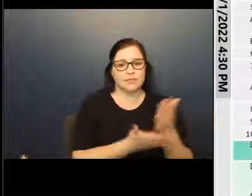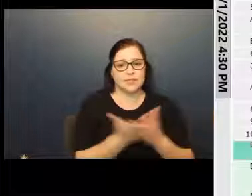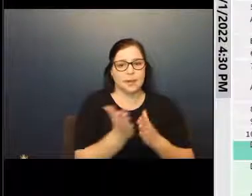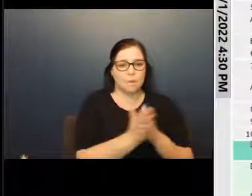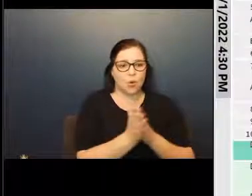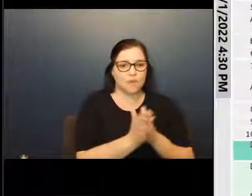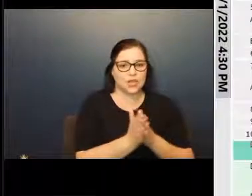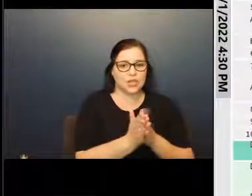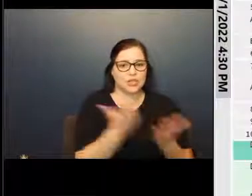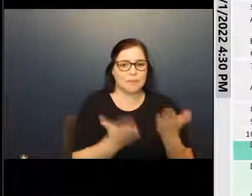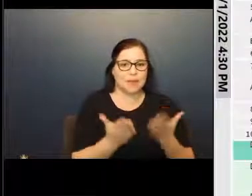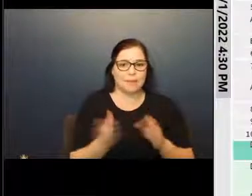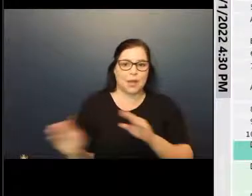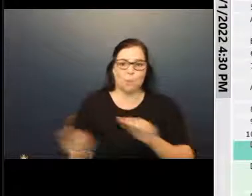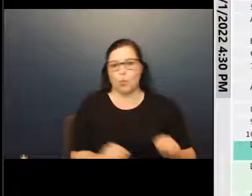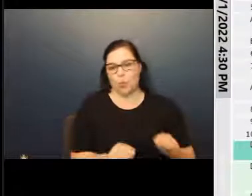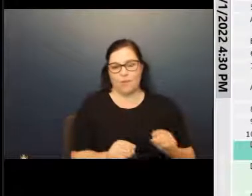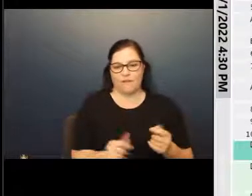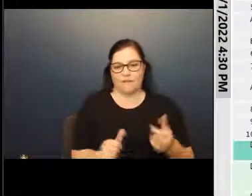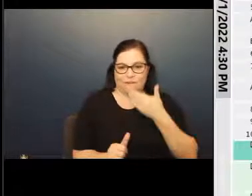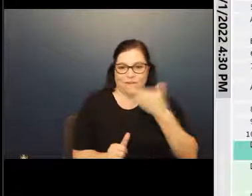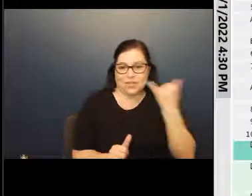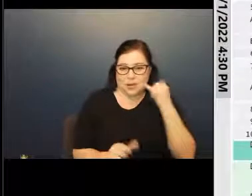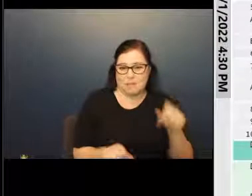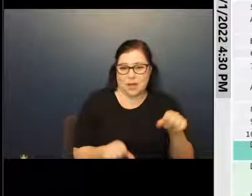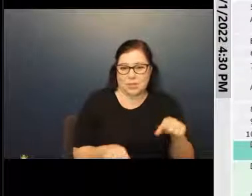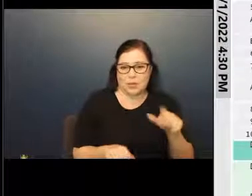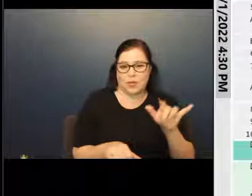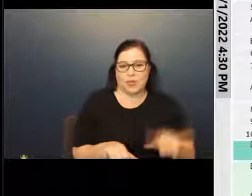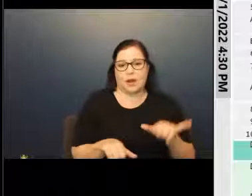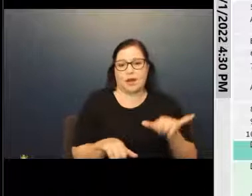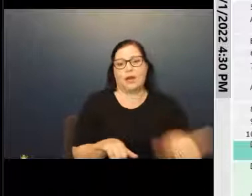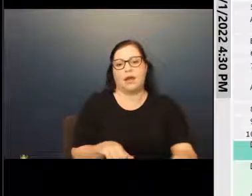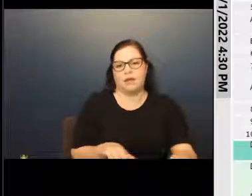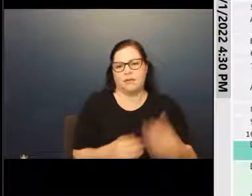to move out a little bit sooner. If they have that ability rather than just have it free rent.